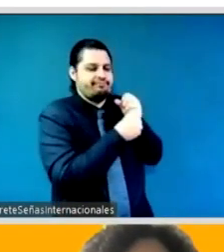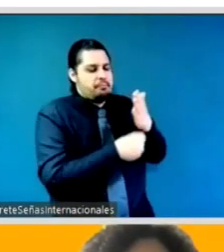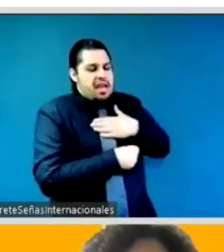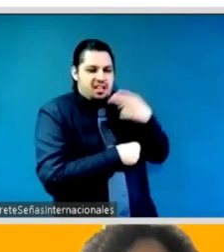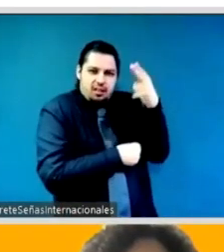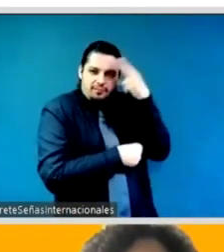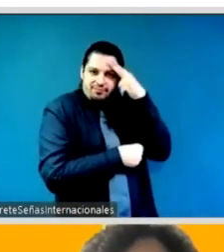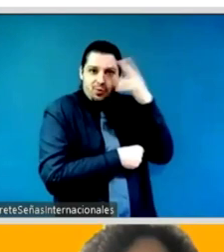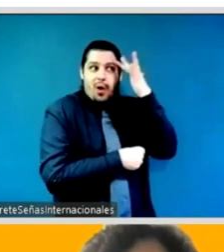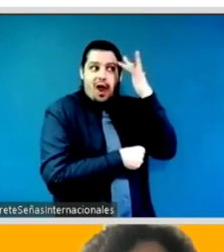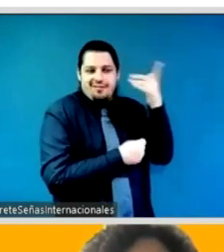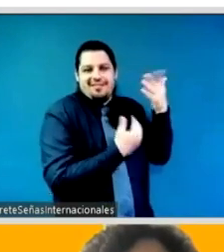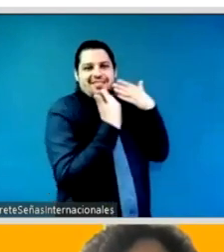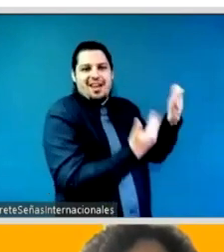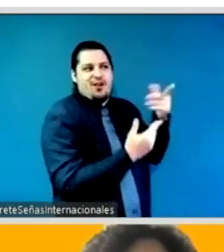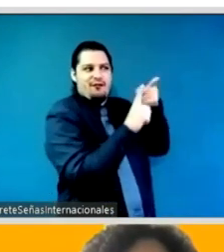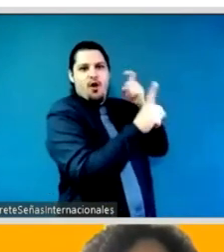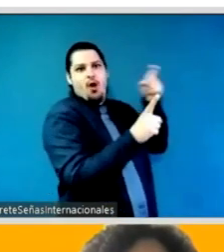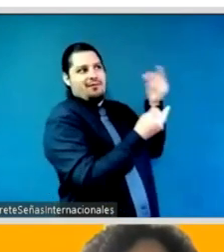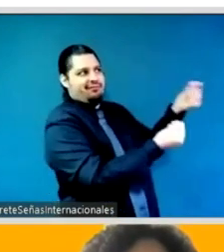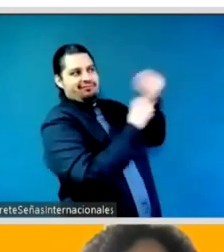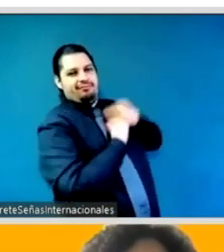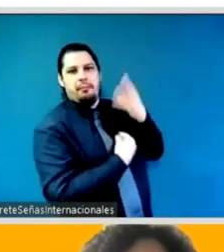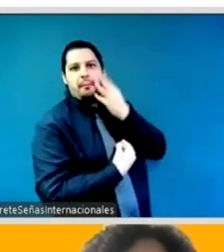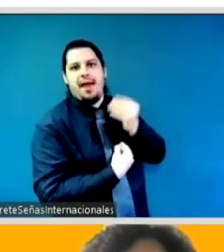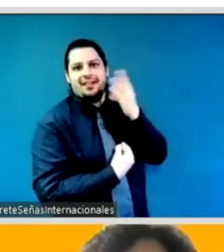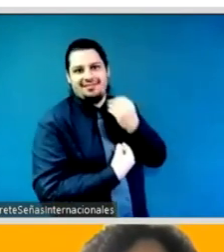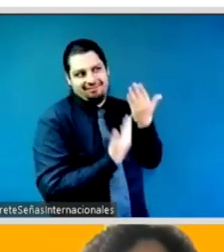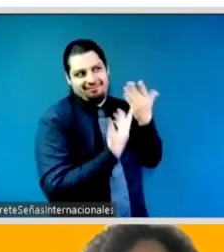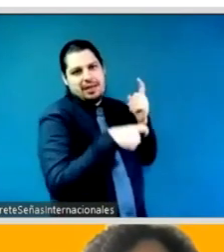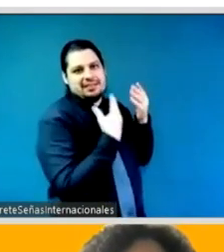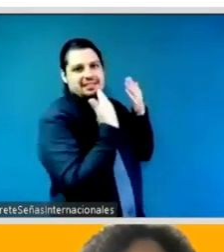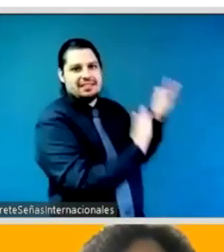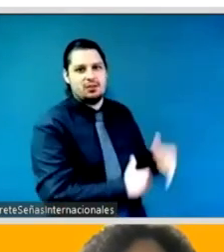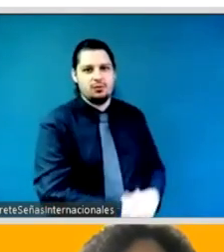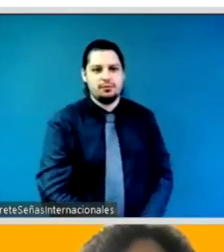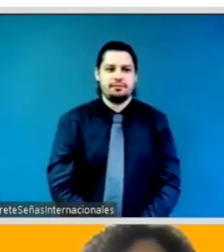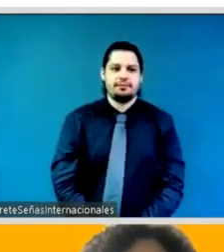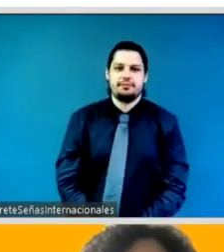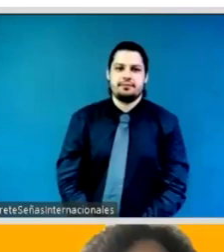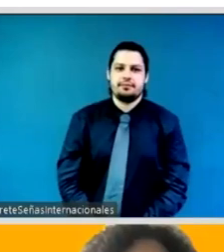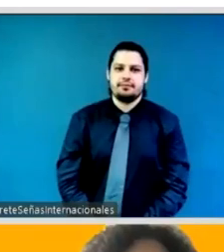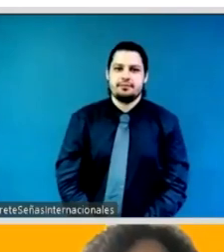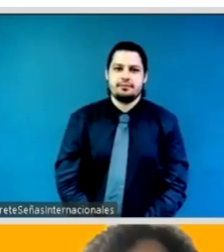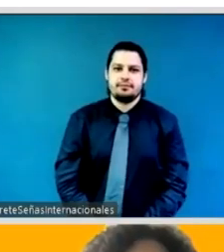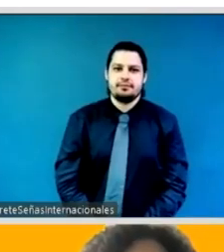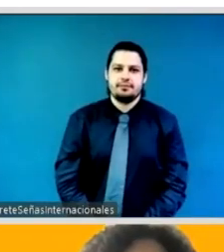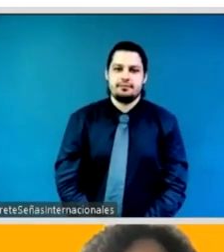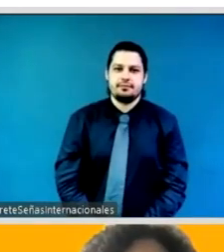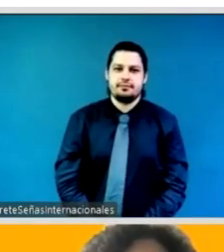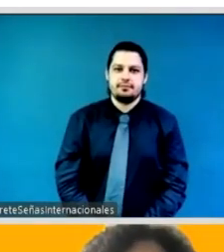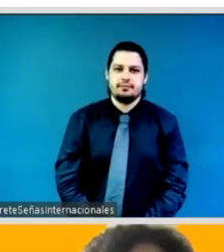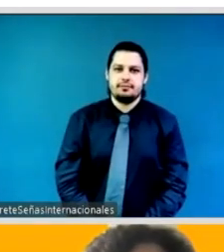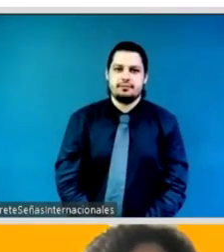and we need the world of the future of young feminists to be even very different than the world they live in now and their daughters need to live in